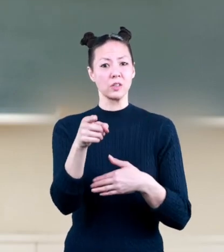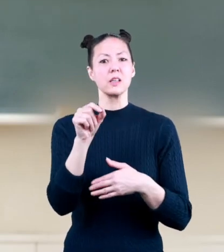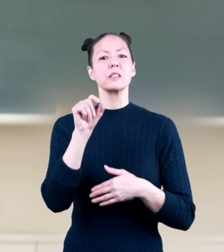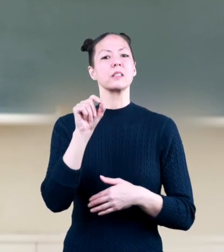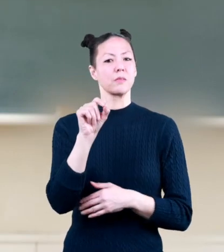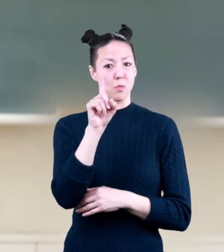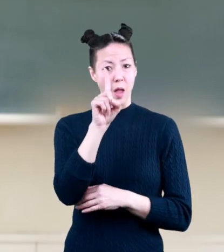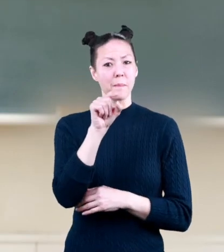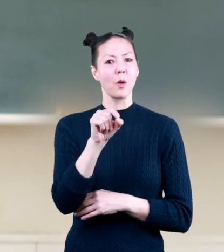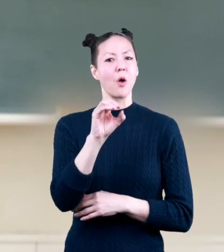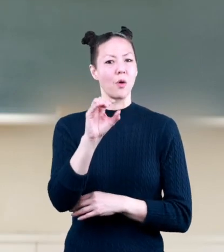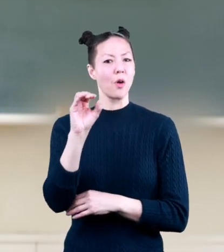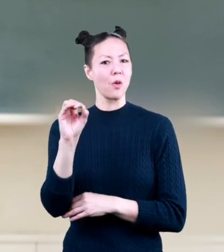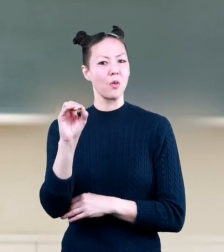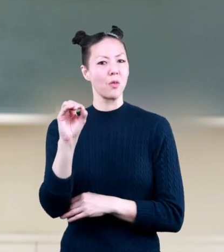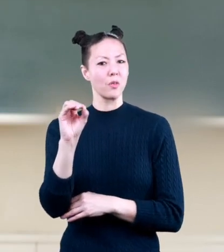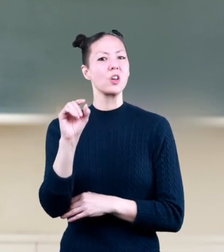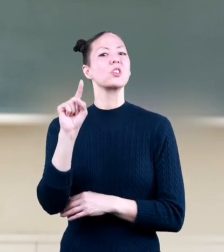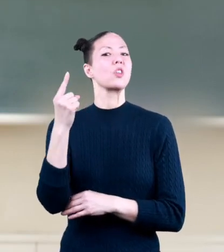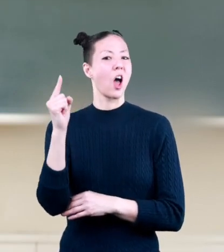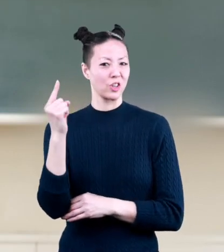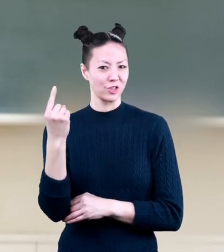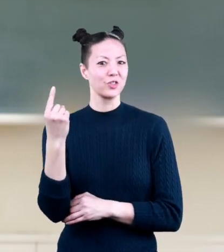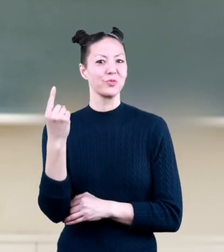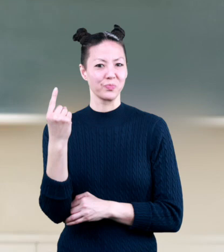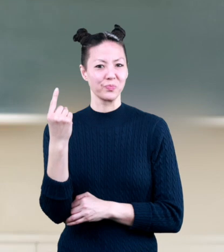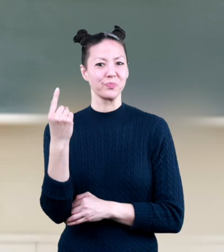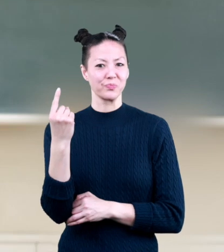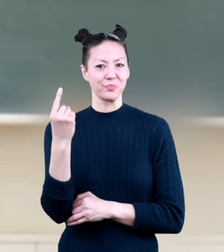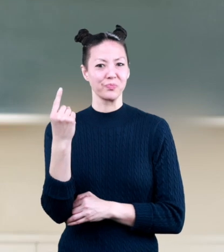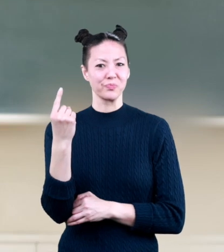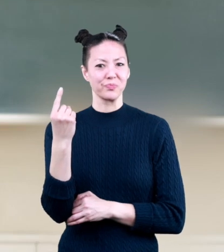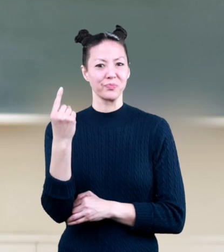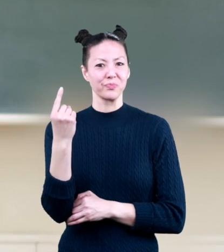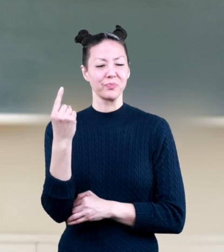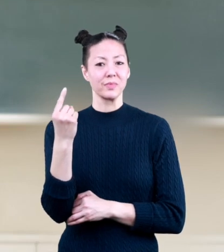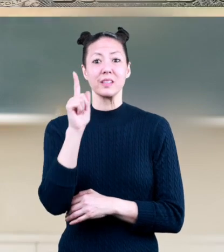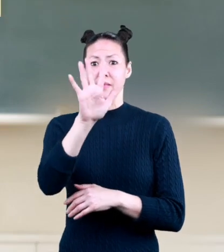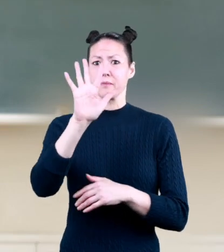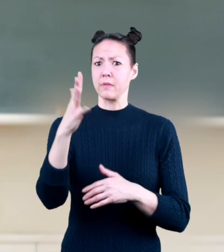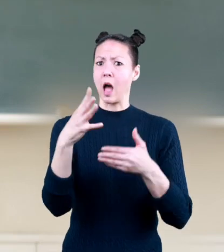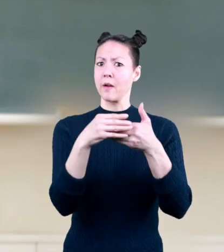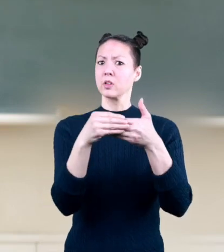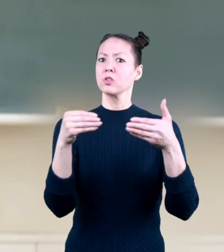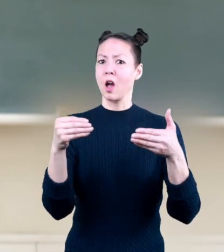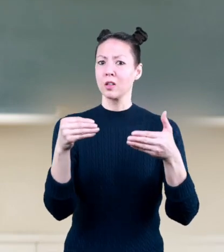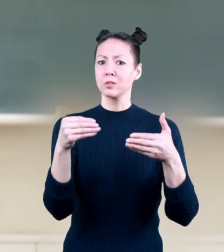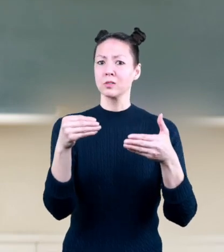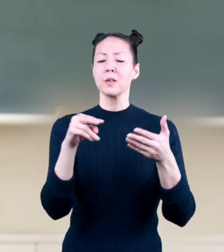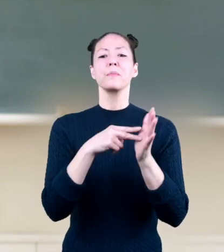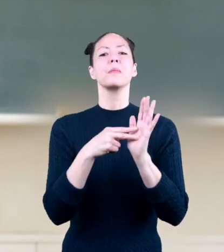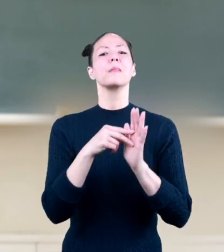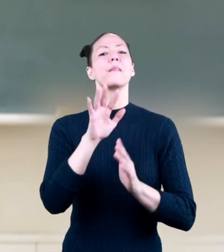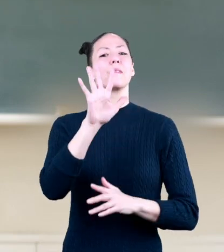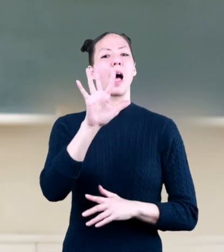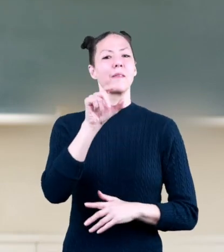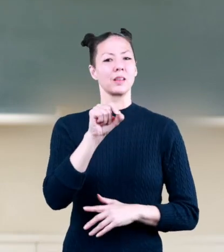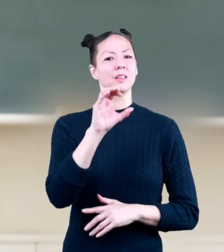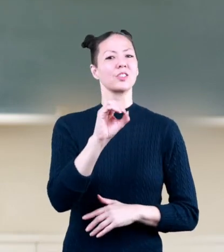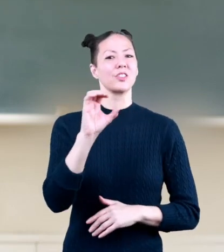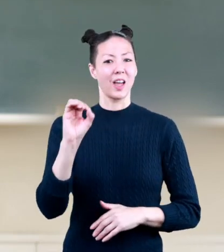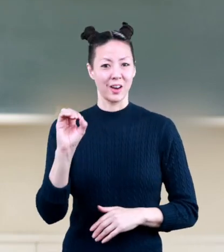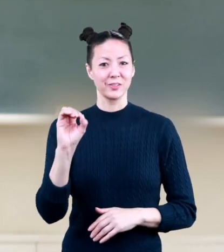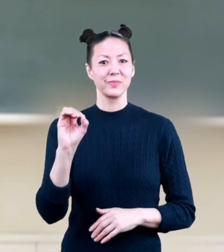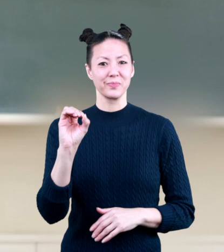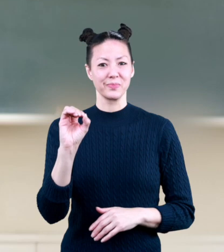a dollar its decimal point amount is 1.00 or one dollar this is five dollars its decimal